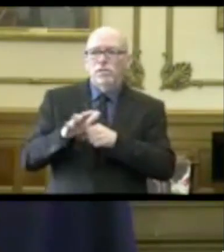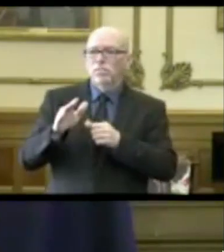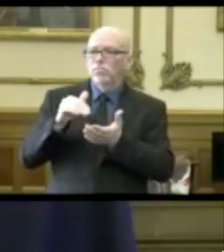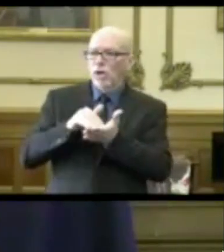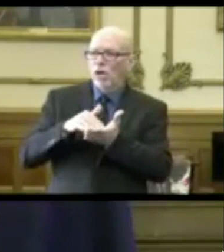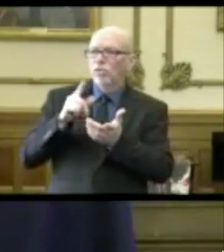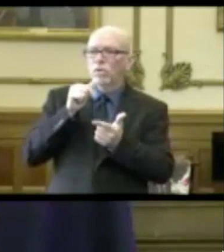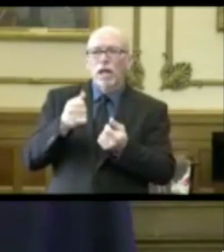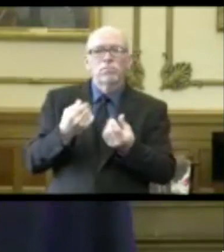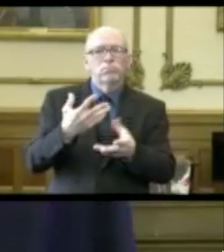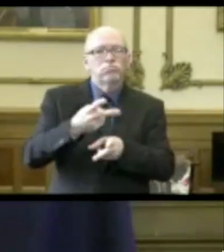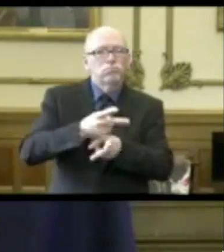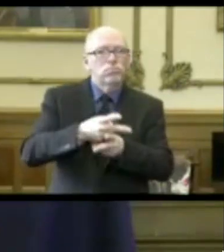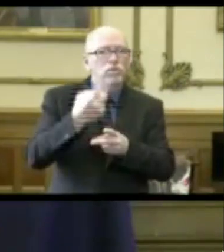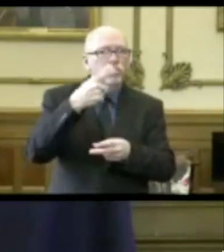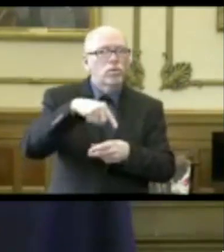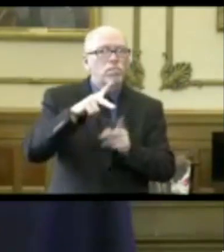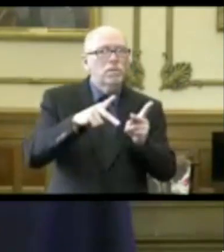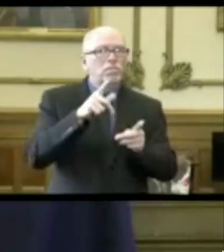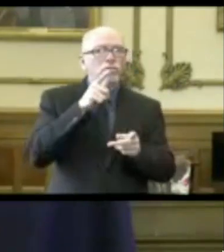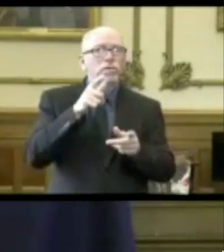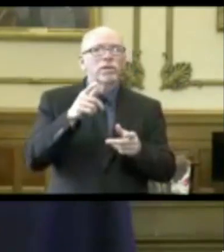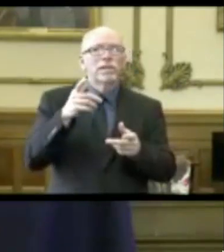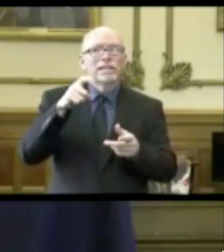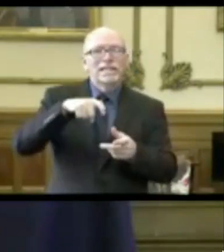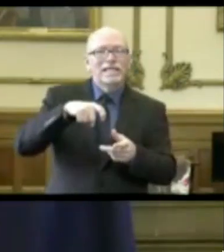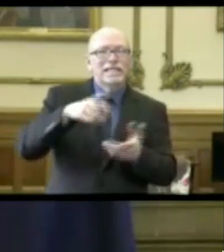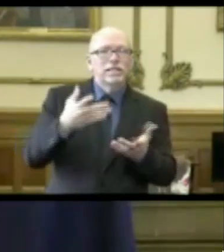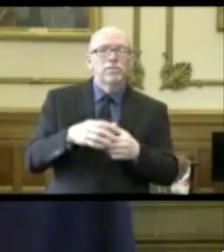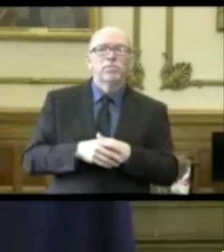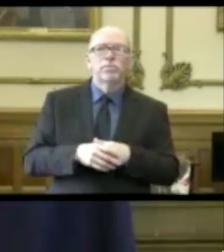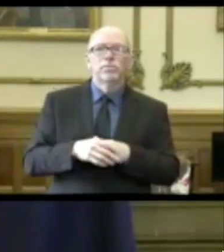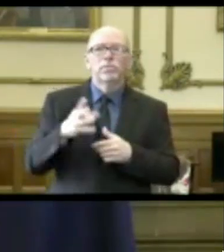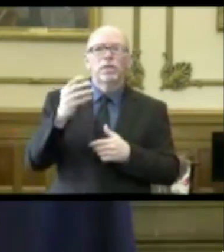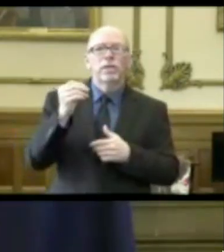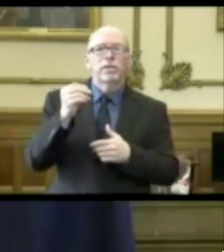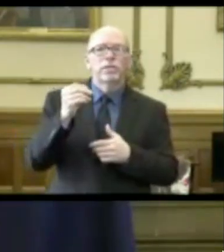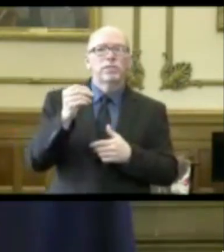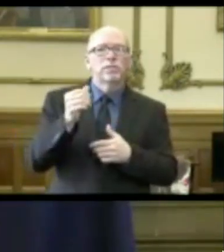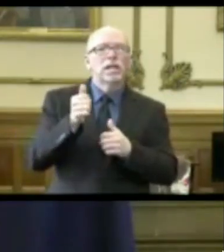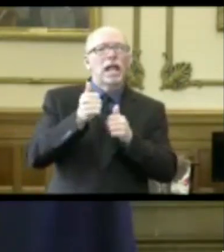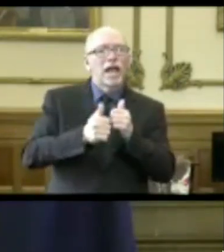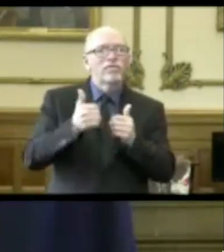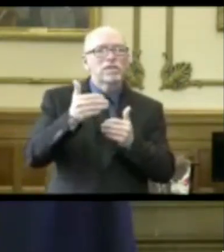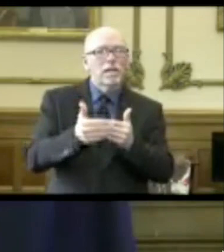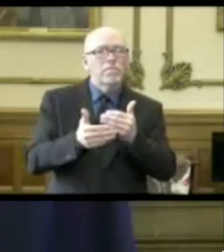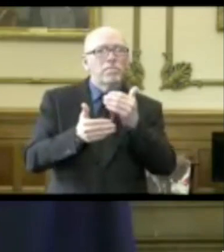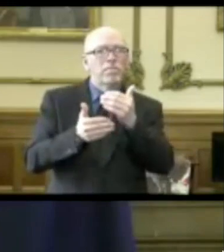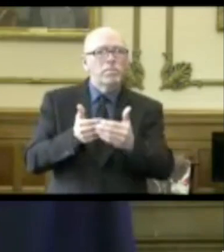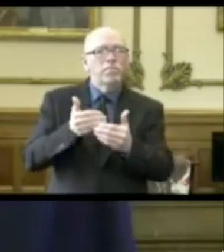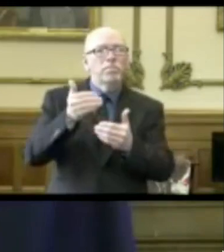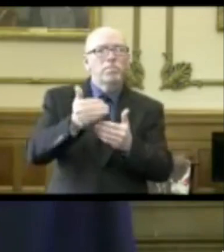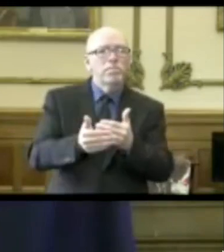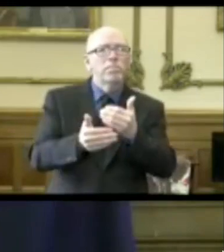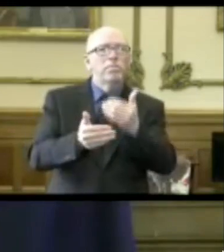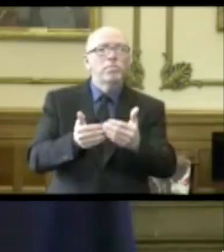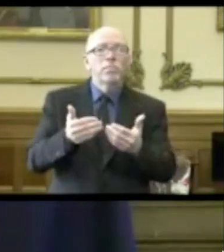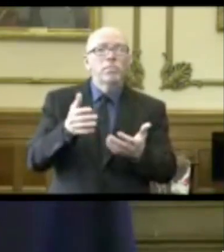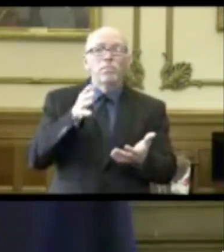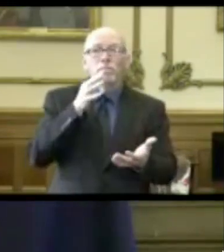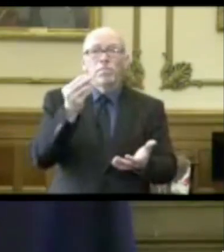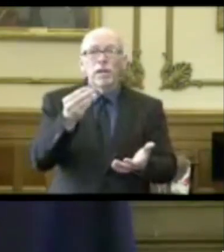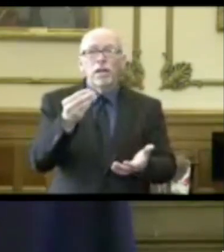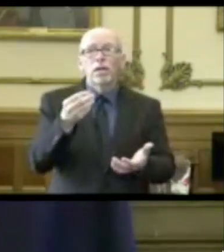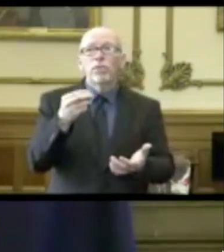for the folks that are not just seeking it but need it. And every step of the way, whether it's next Monday